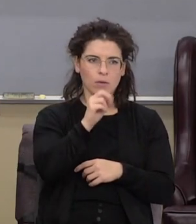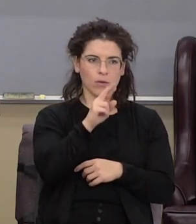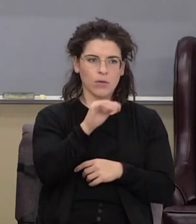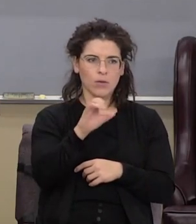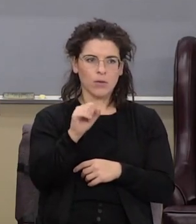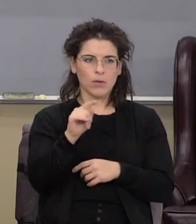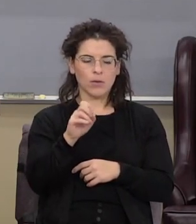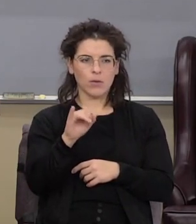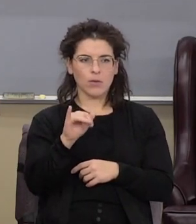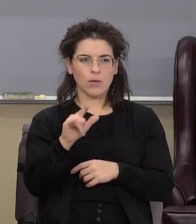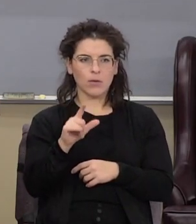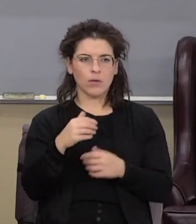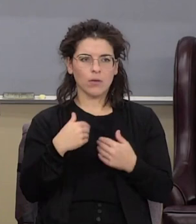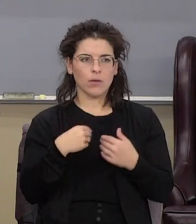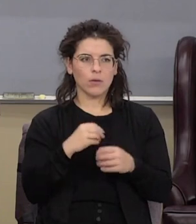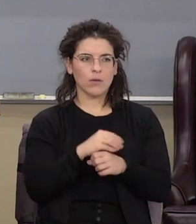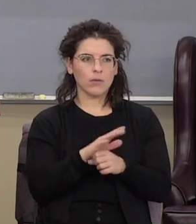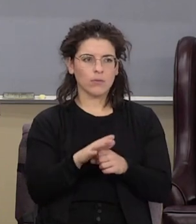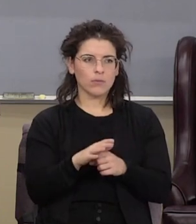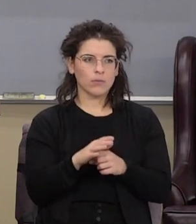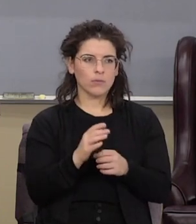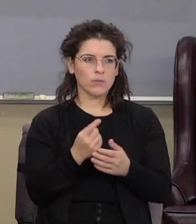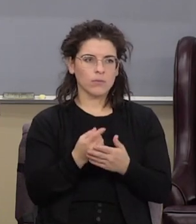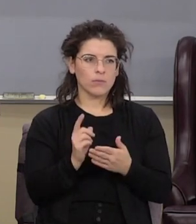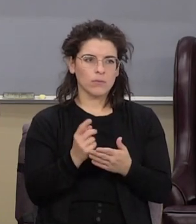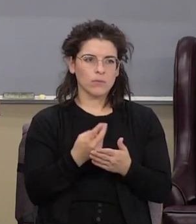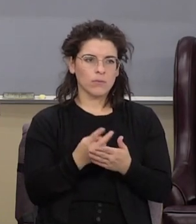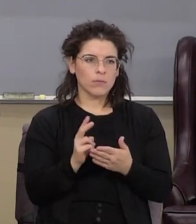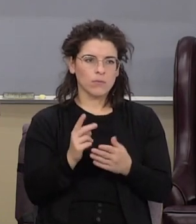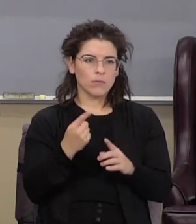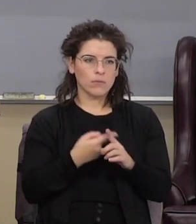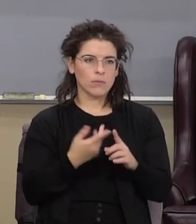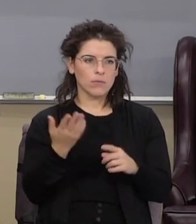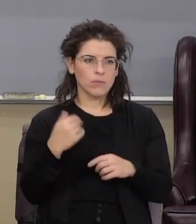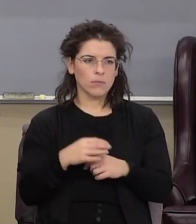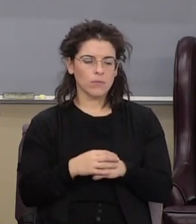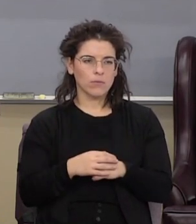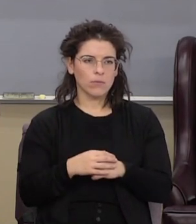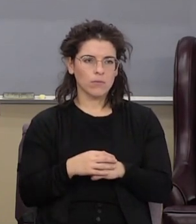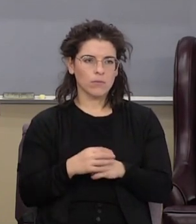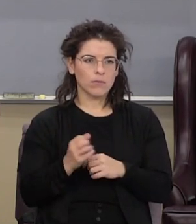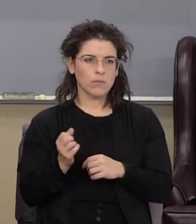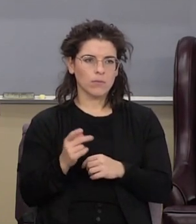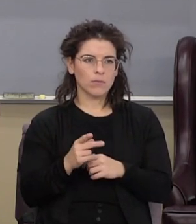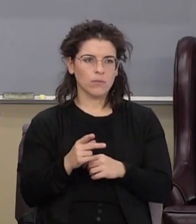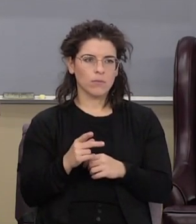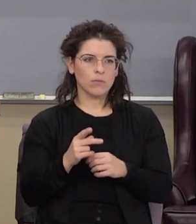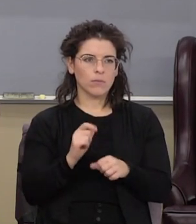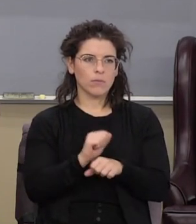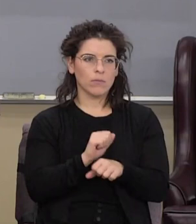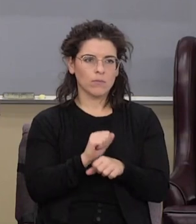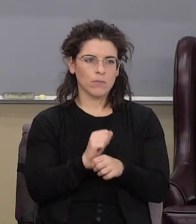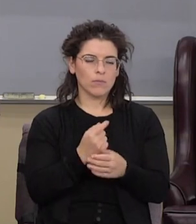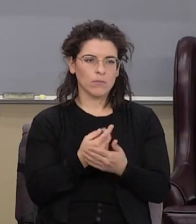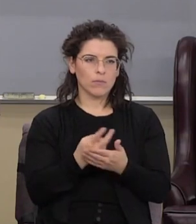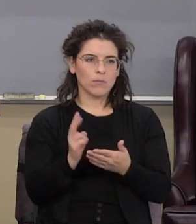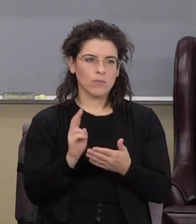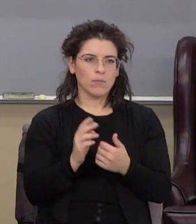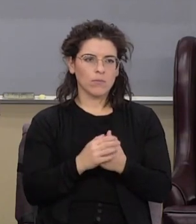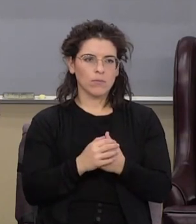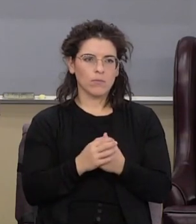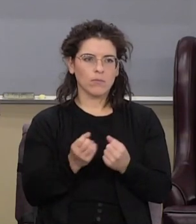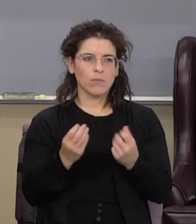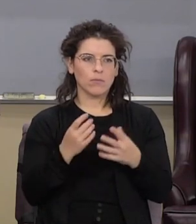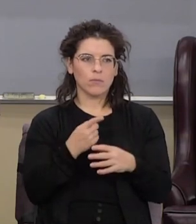week or two ago month ago you're back at work this morning week or two you know a lot of you